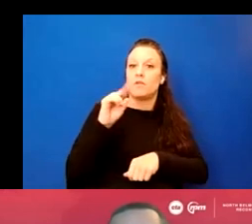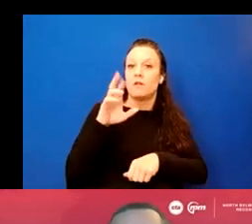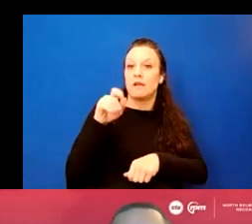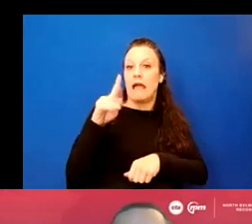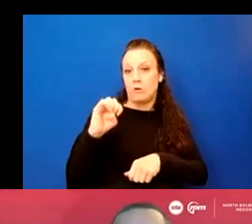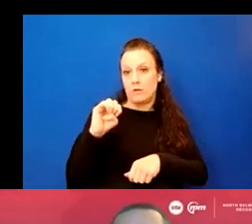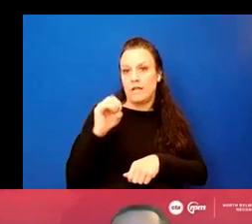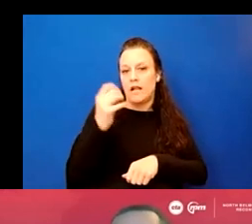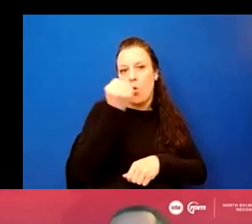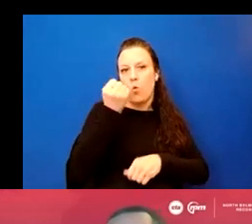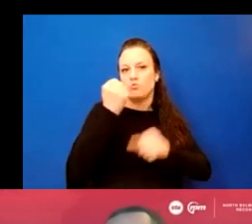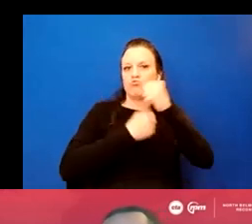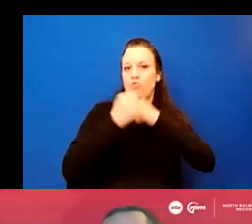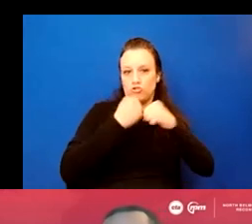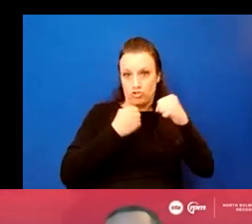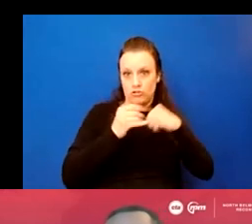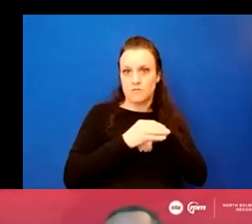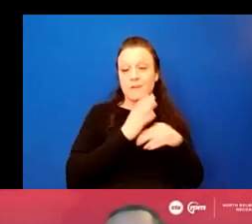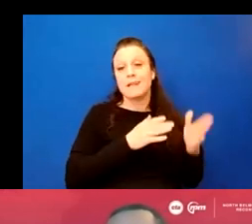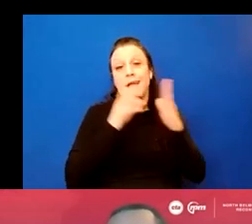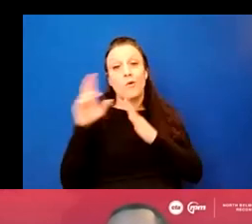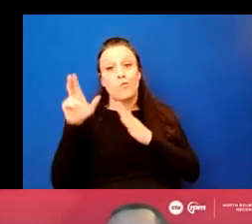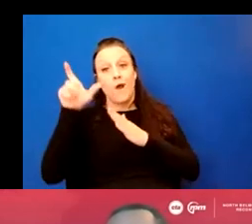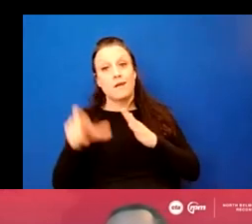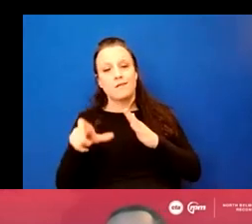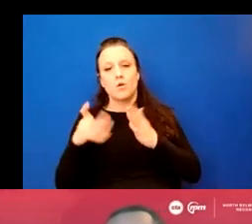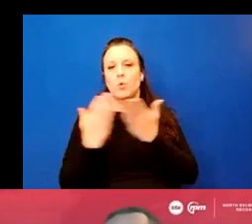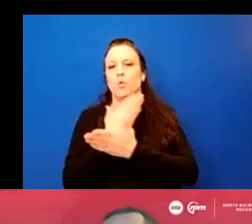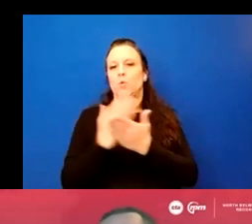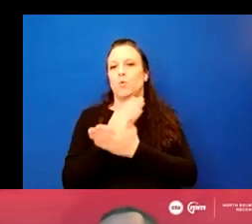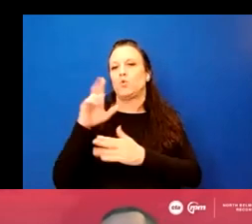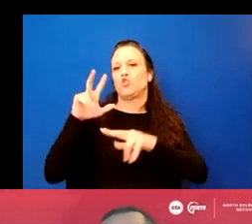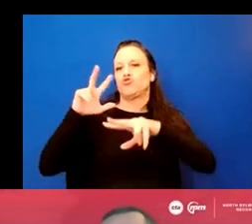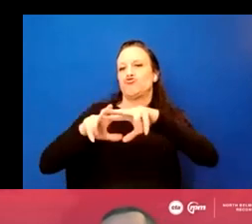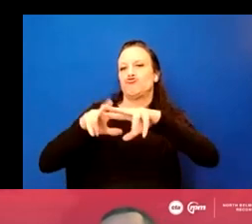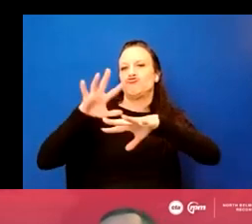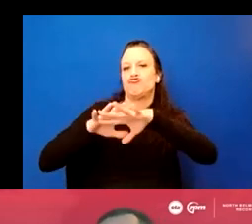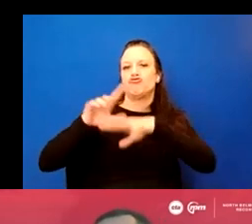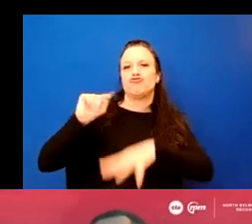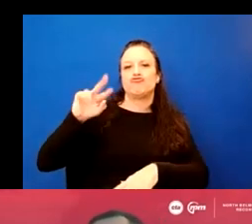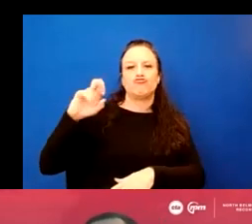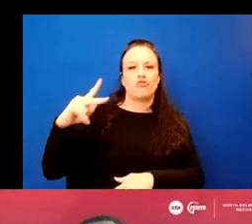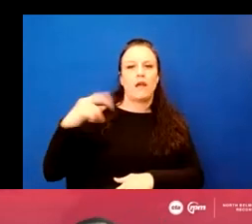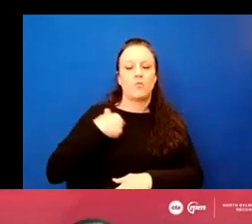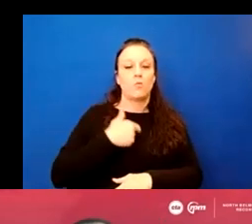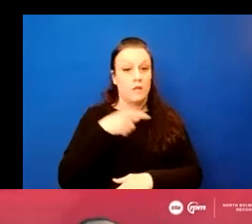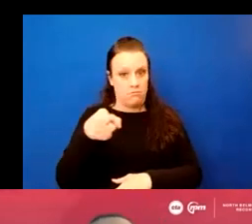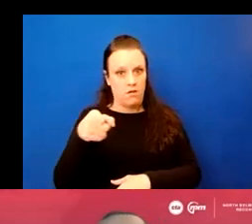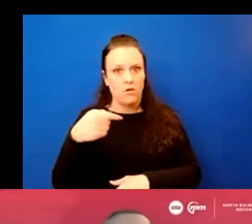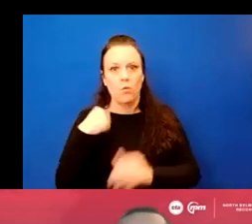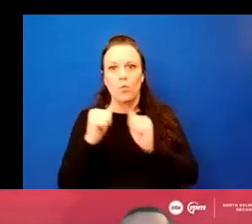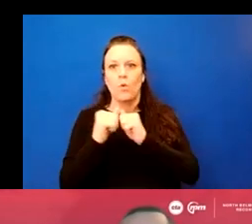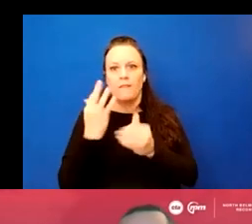up the structure. And the right one there is the build new track structure. That's us. And we will be there with those with that equipment